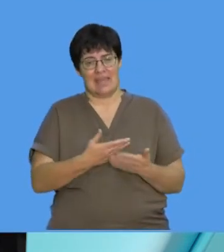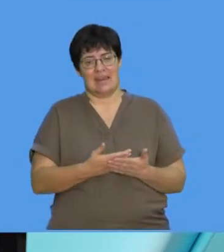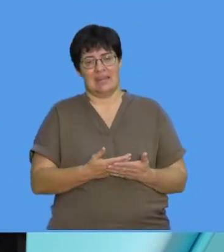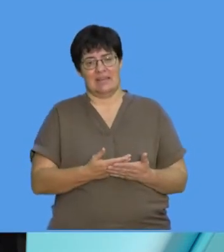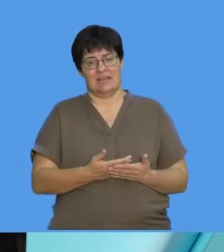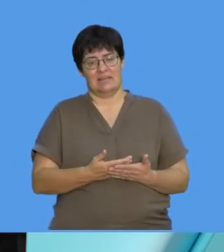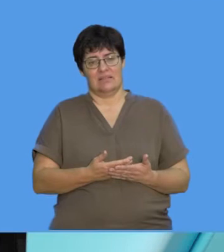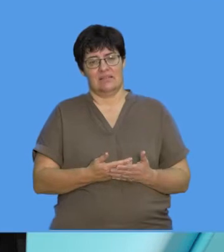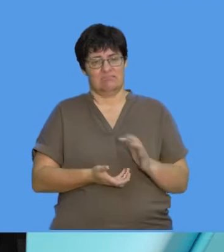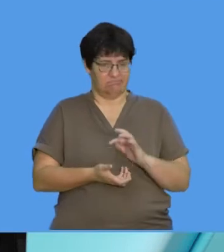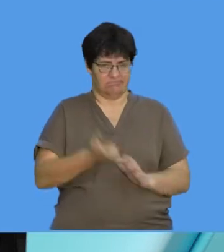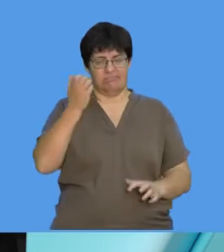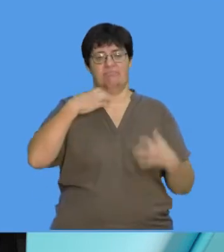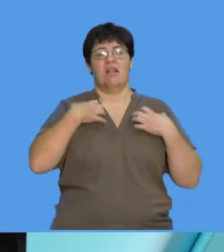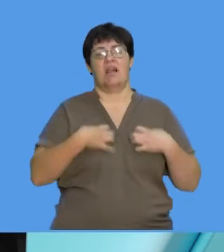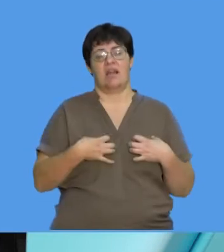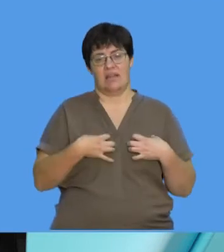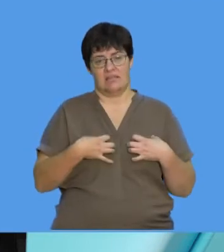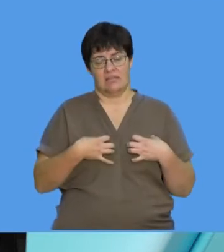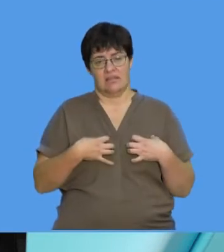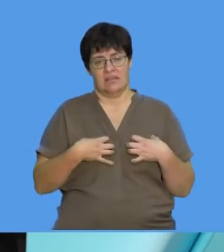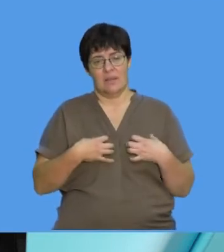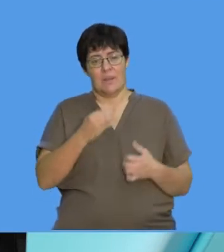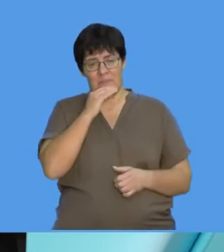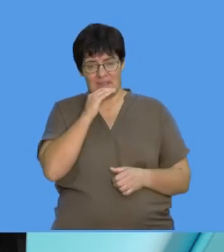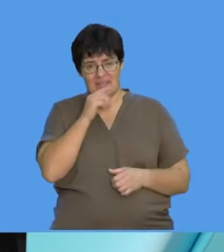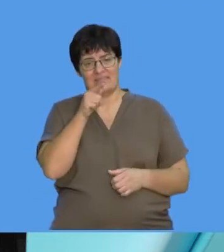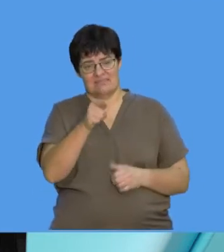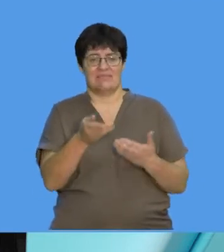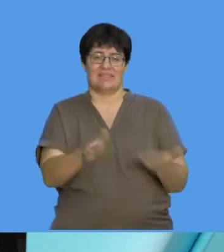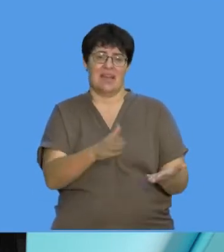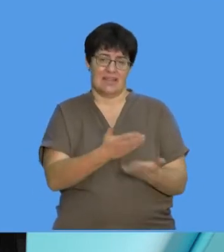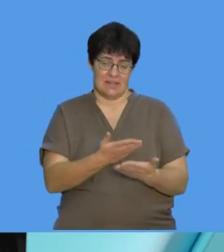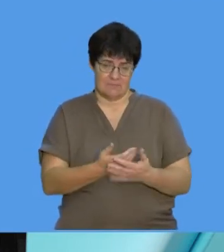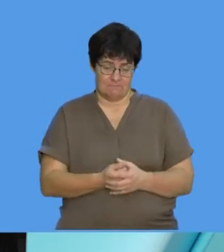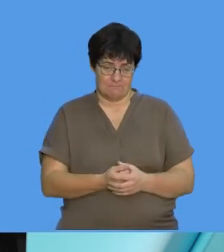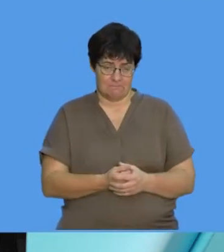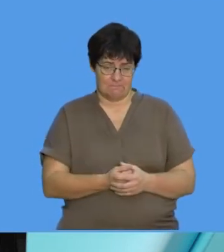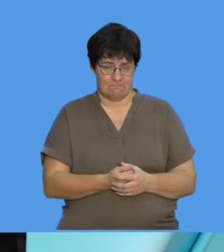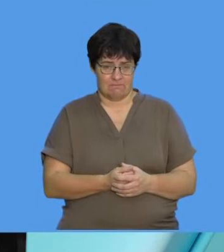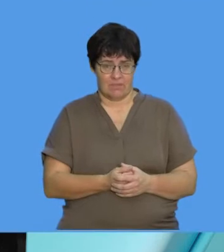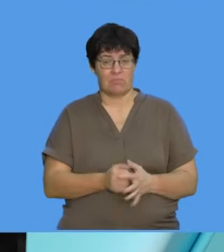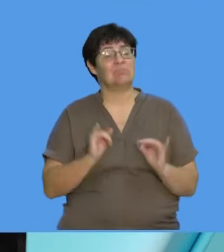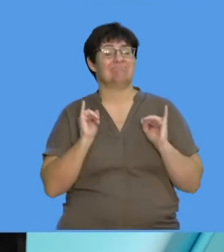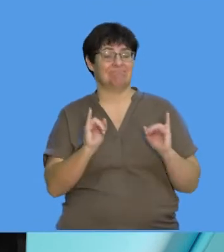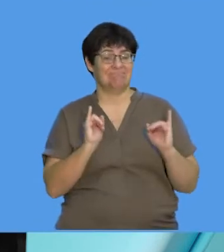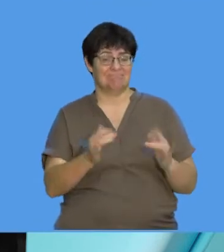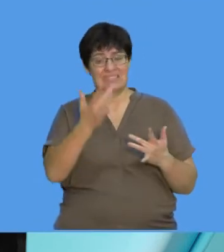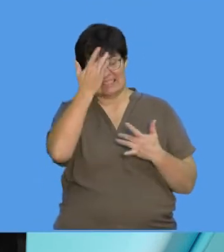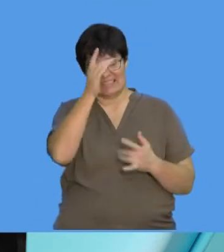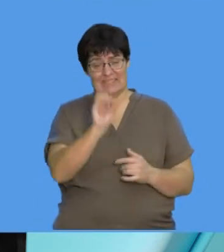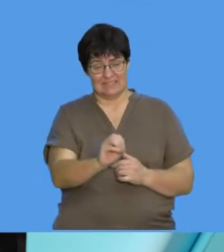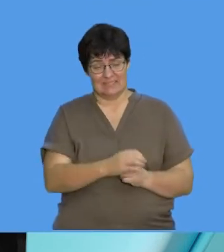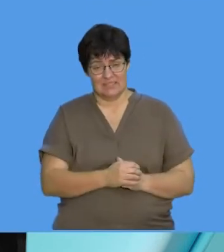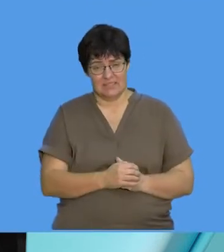where it's going to literally destroy our lungs. And ultimately, it could cause death. So it's a very serious